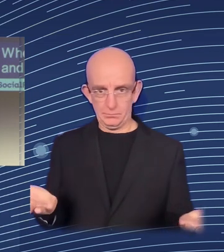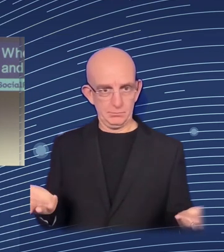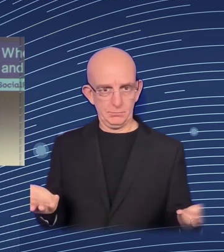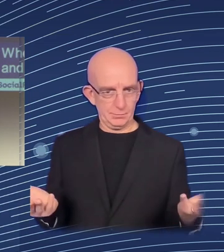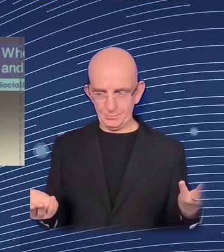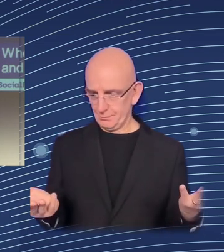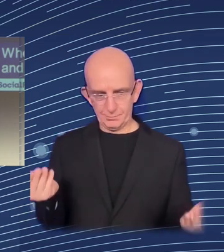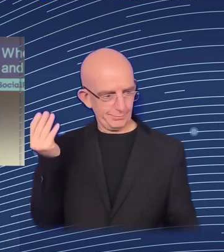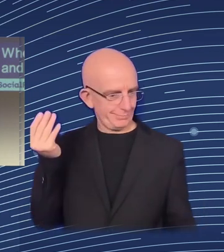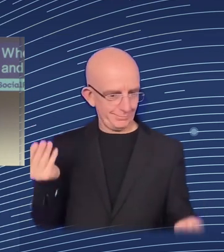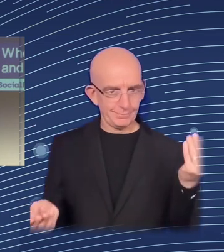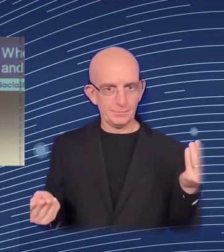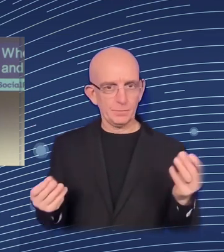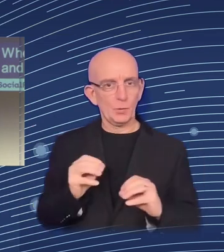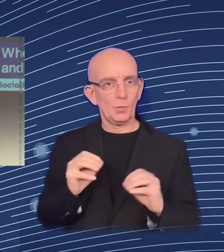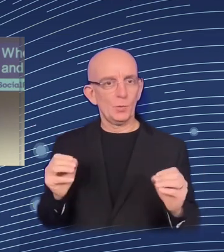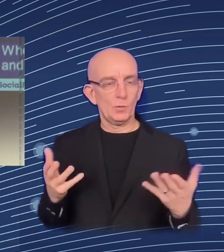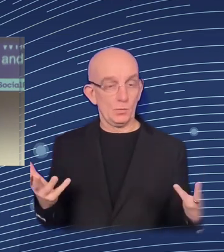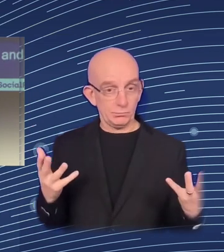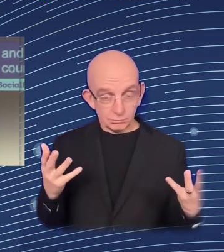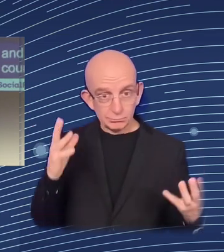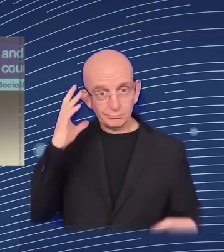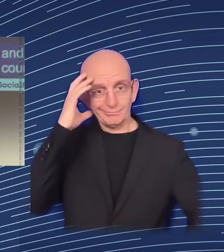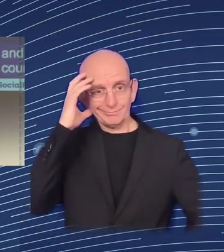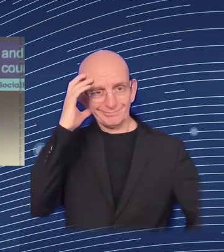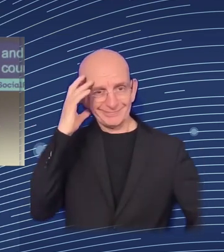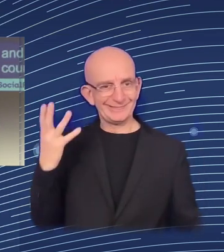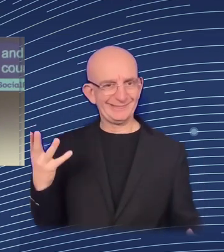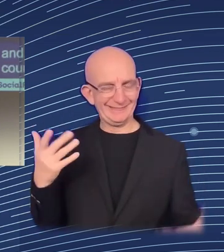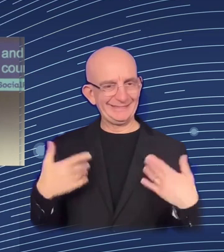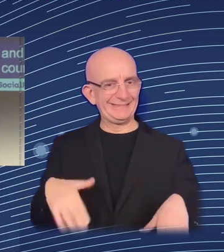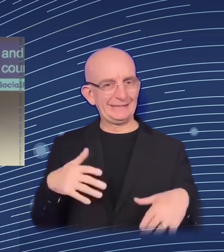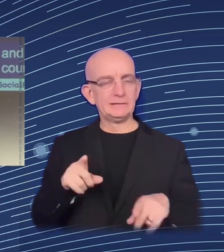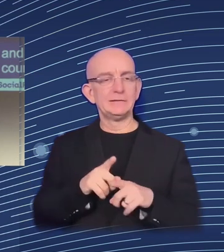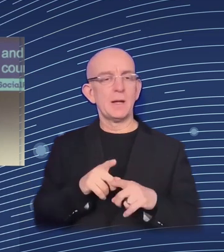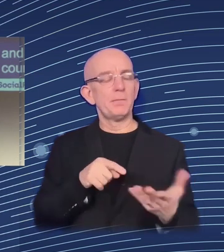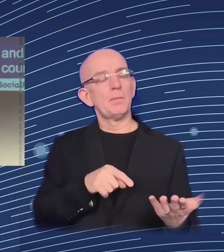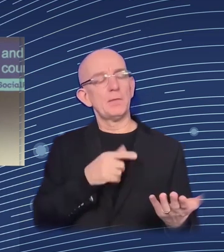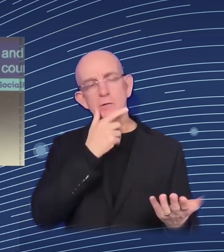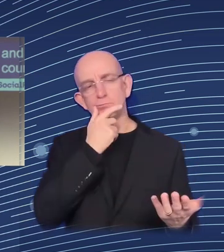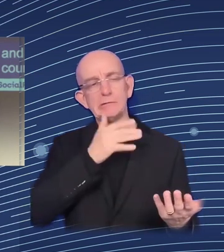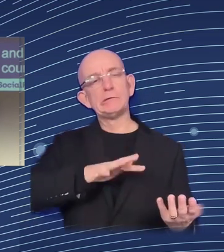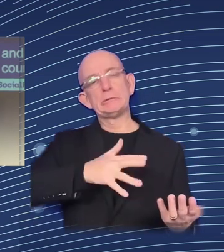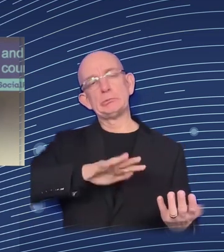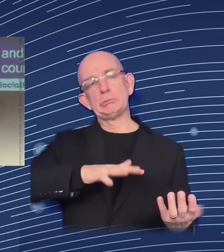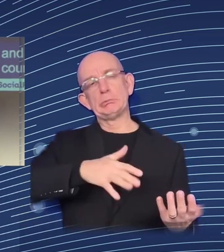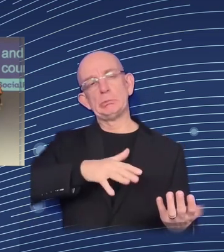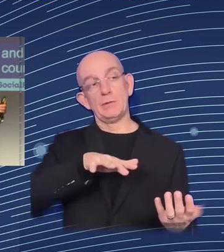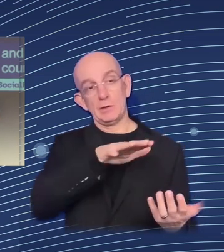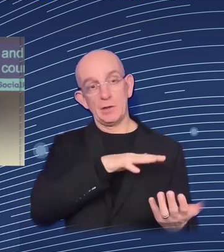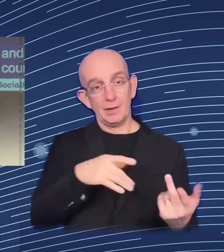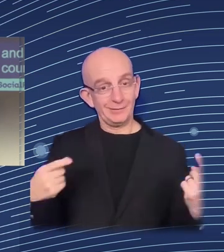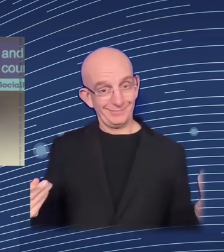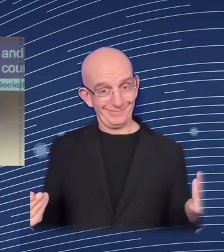Then, this method is very good for distributional assessment. Why? Because you can measure differences in different